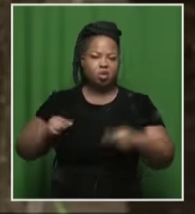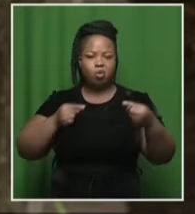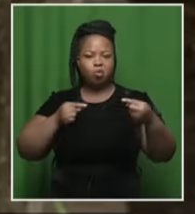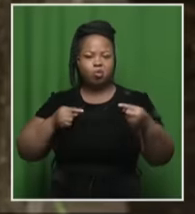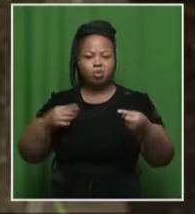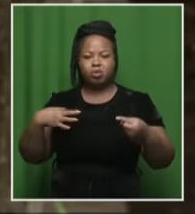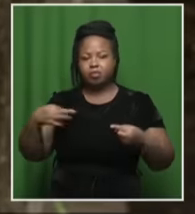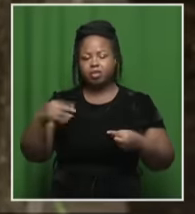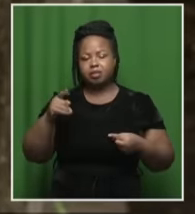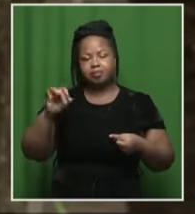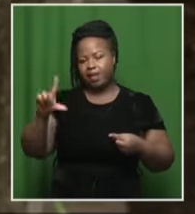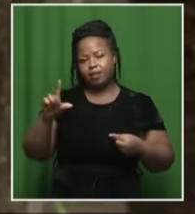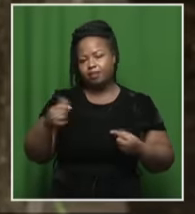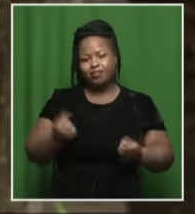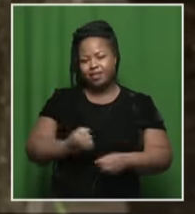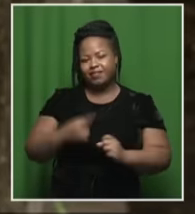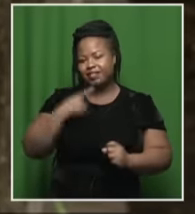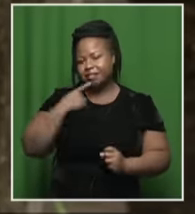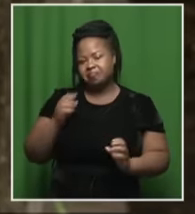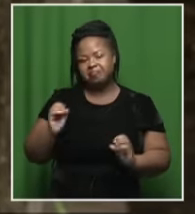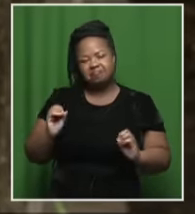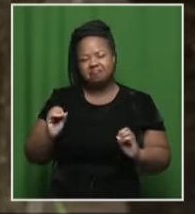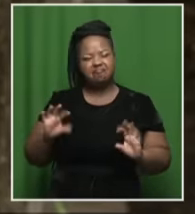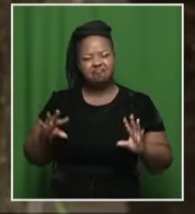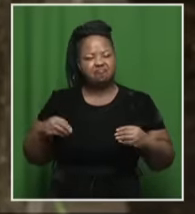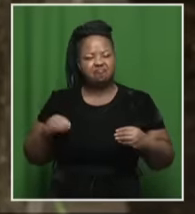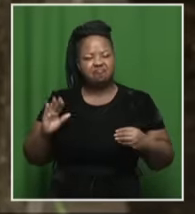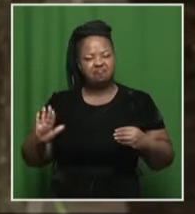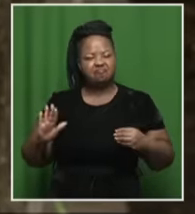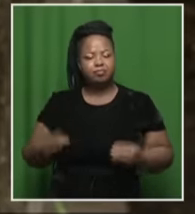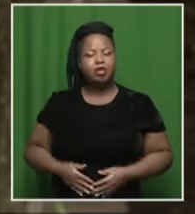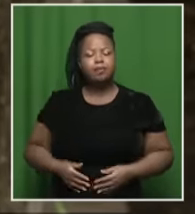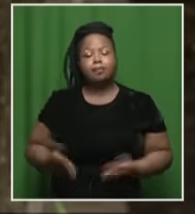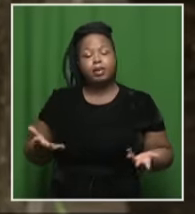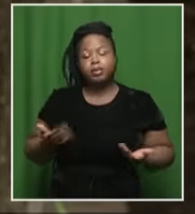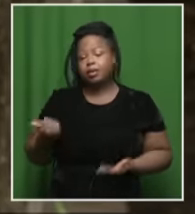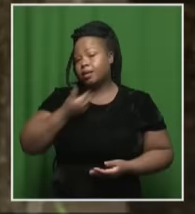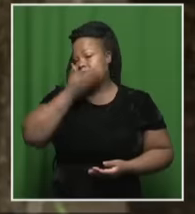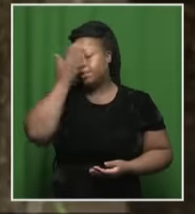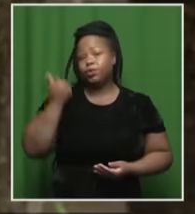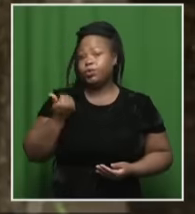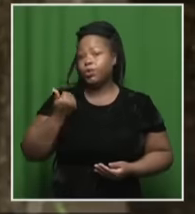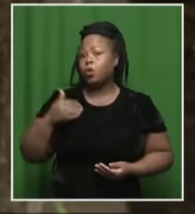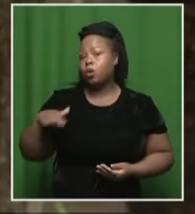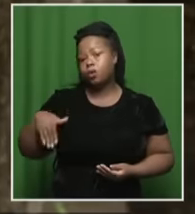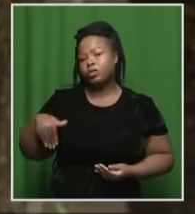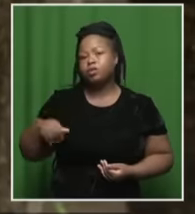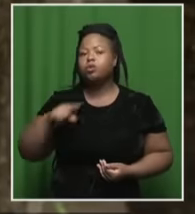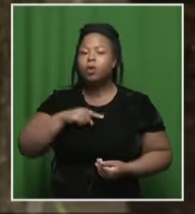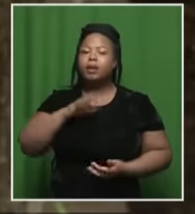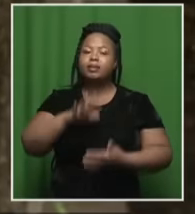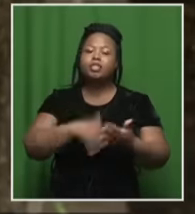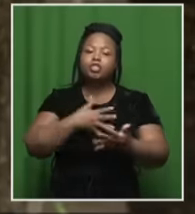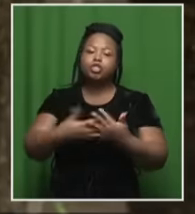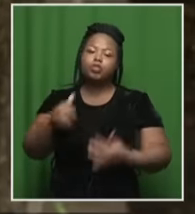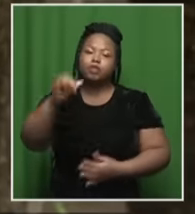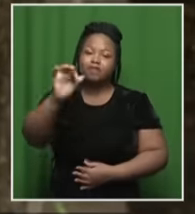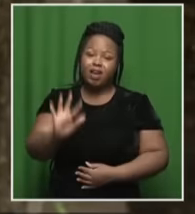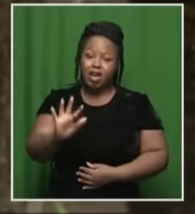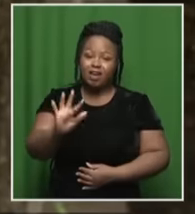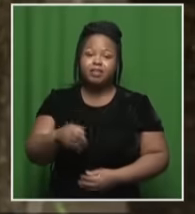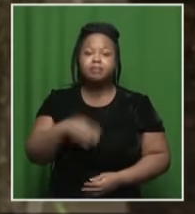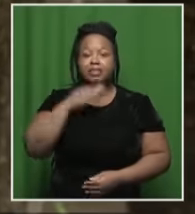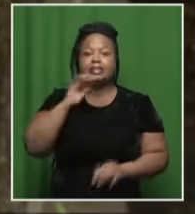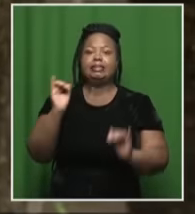bail application. But as I stated earlier, Sakina, it is really neither here nor there because of the Schedule 5 offences that she